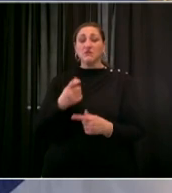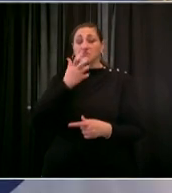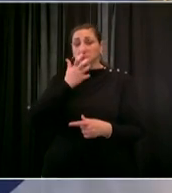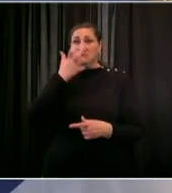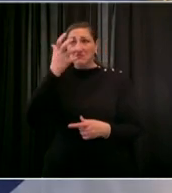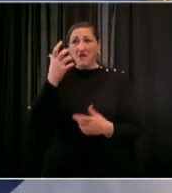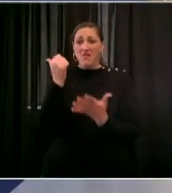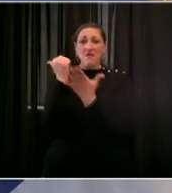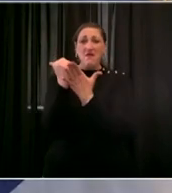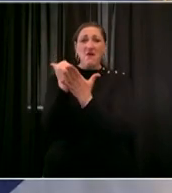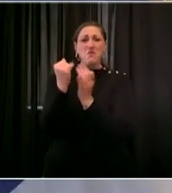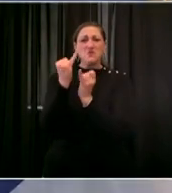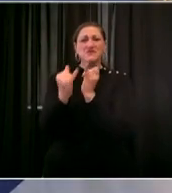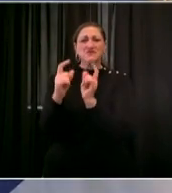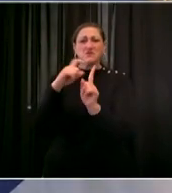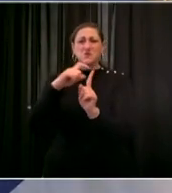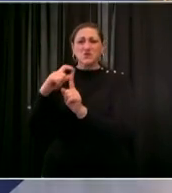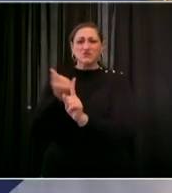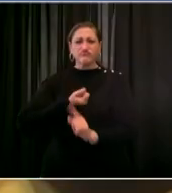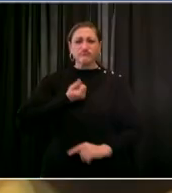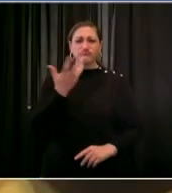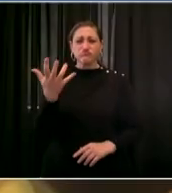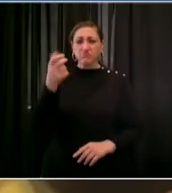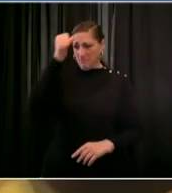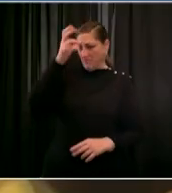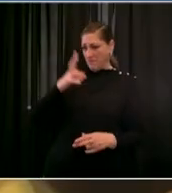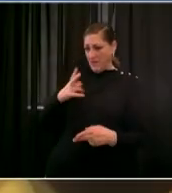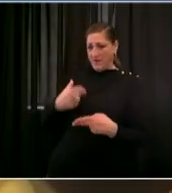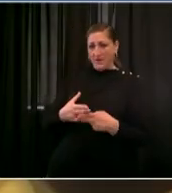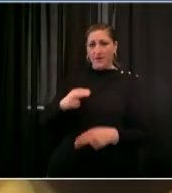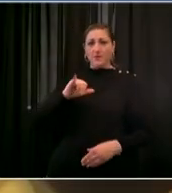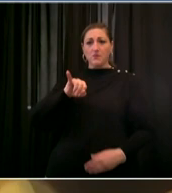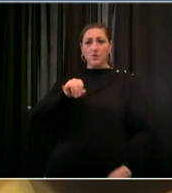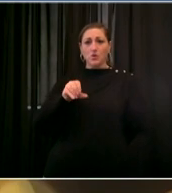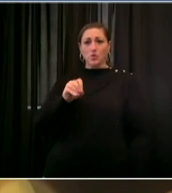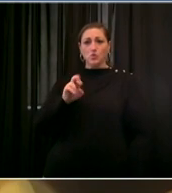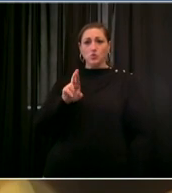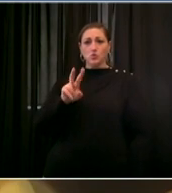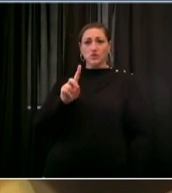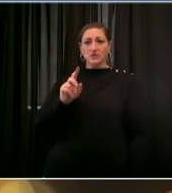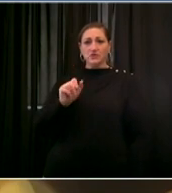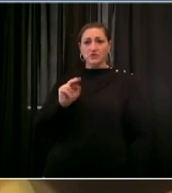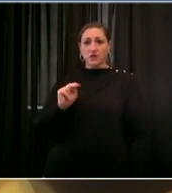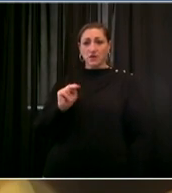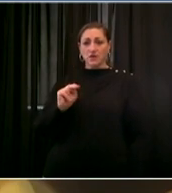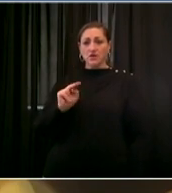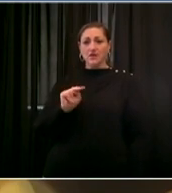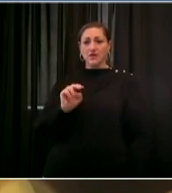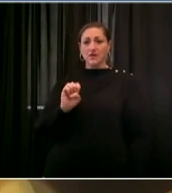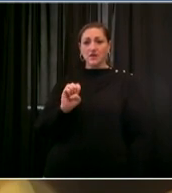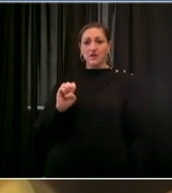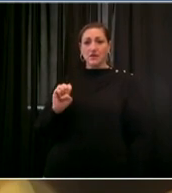named jordan neely jordan's death has devastated his family and shocked